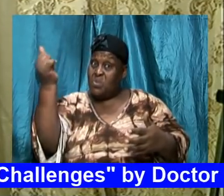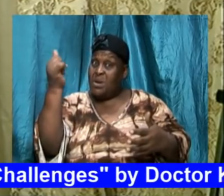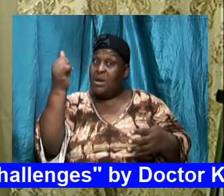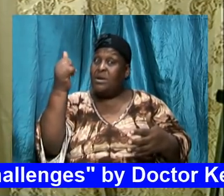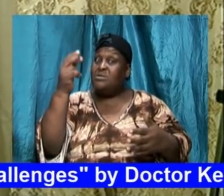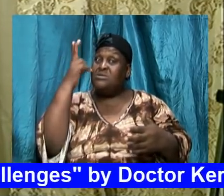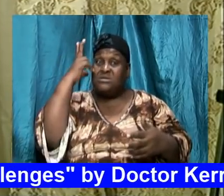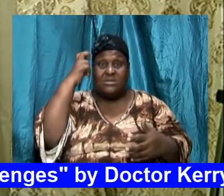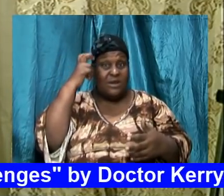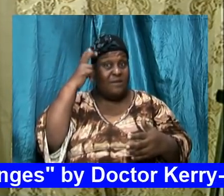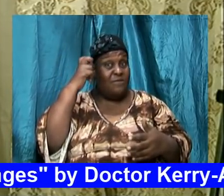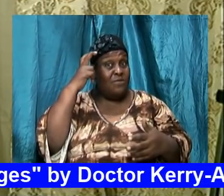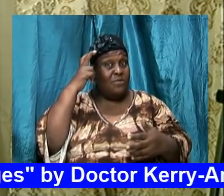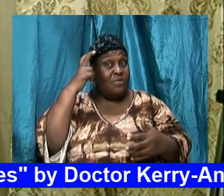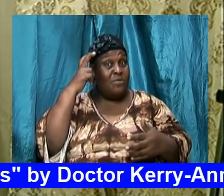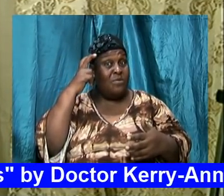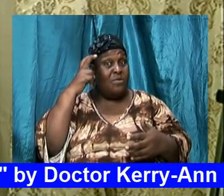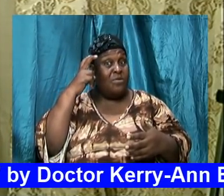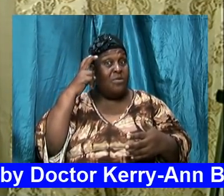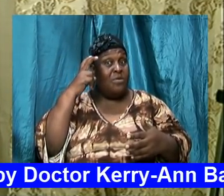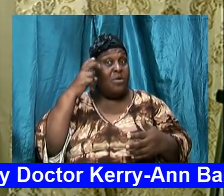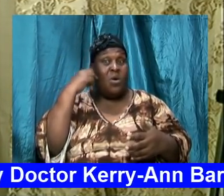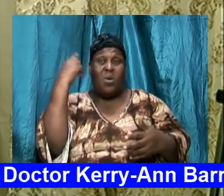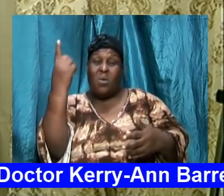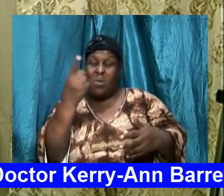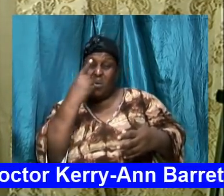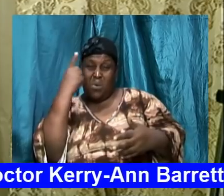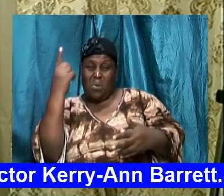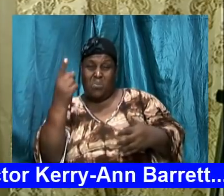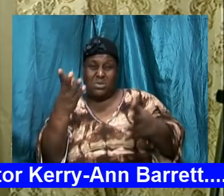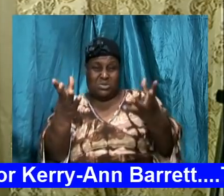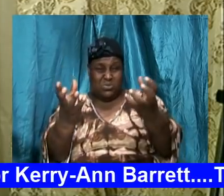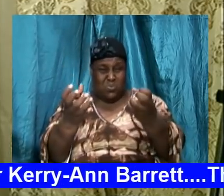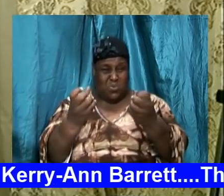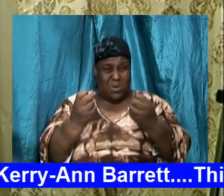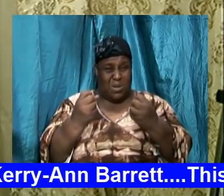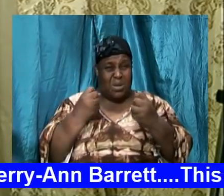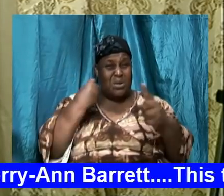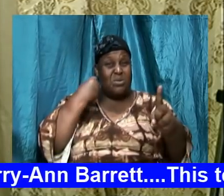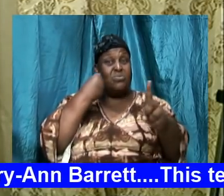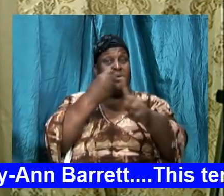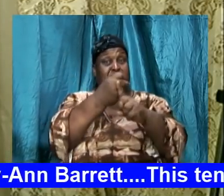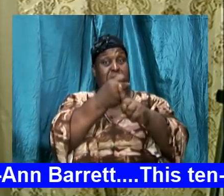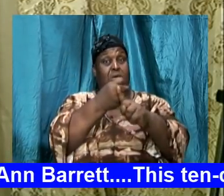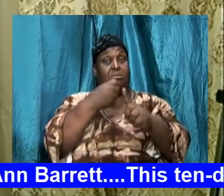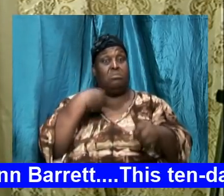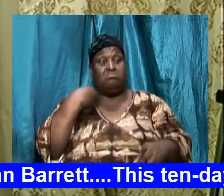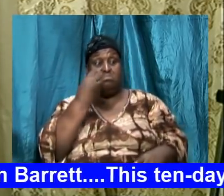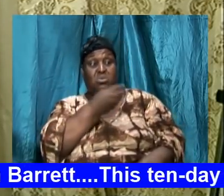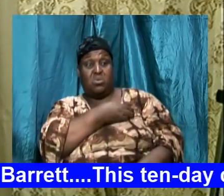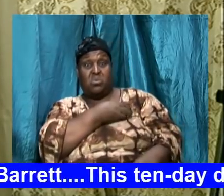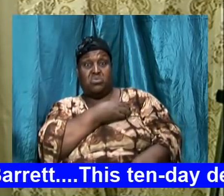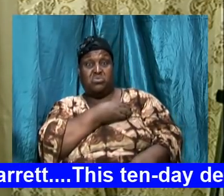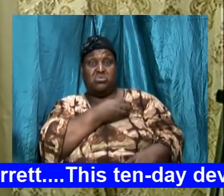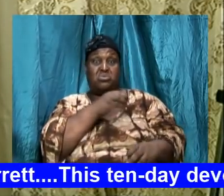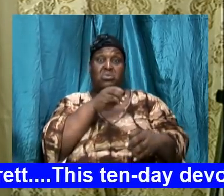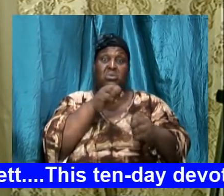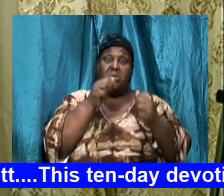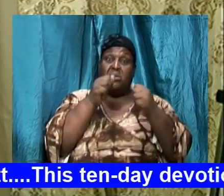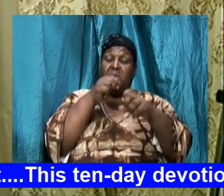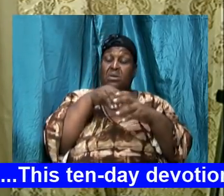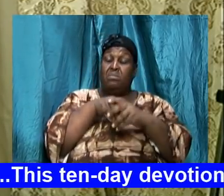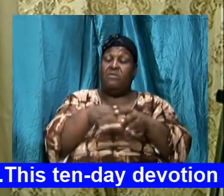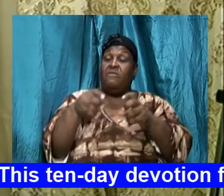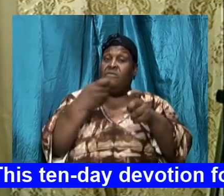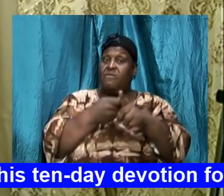knows that it is the spiritual nerve center, so to speak. He knows that it is the control center of the